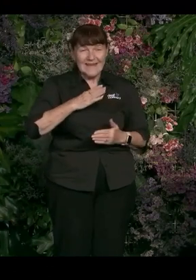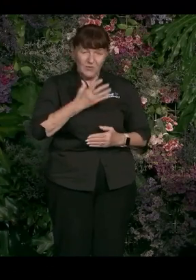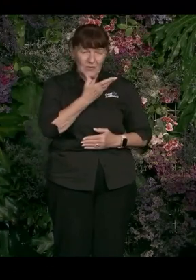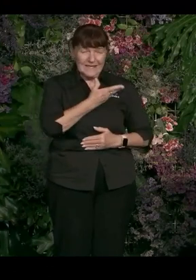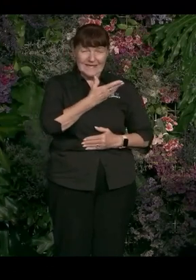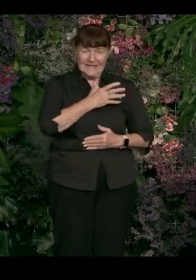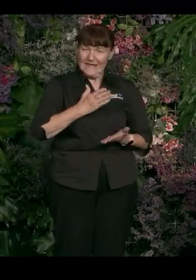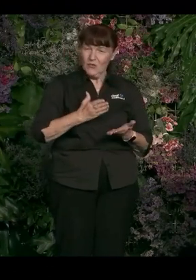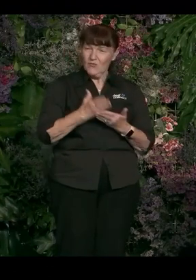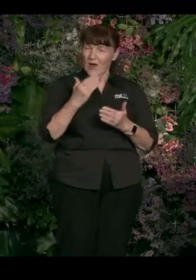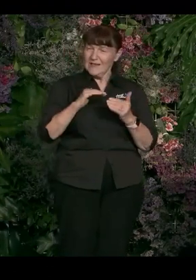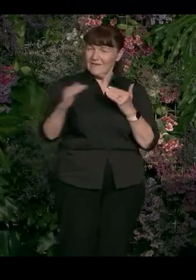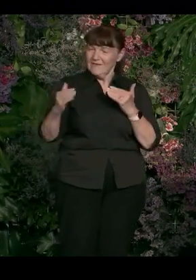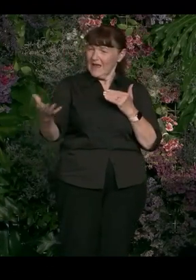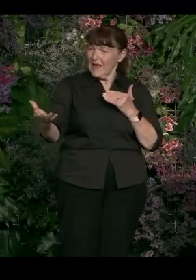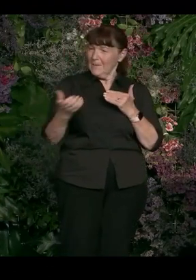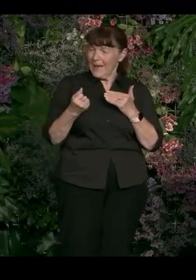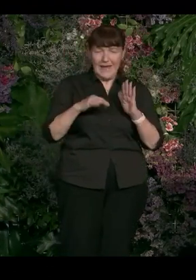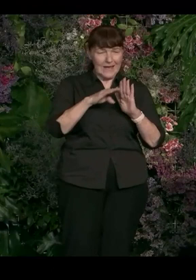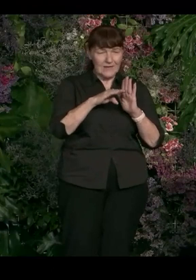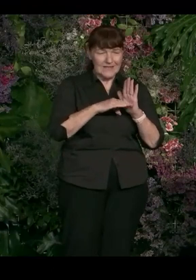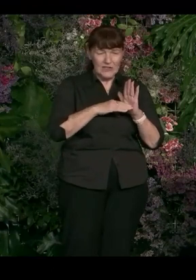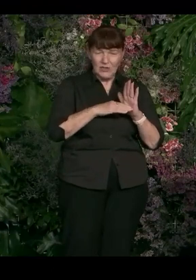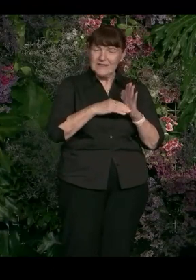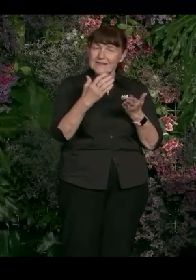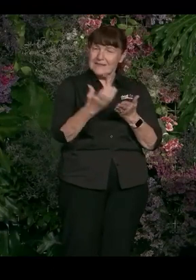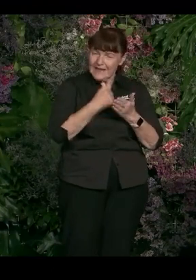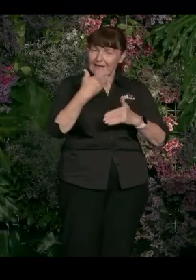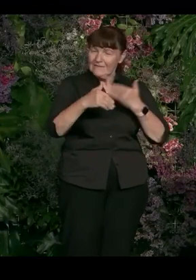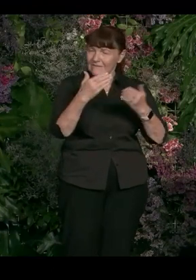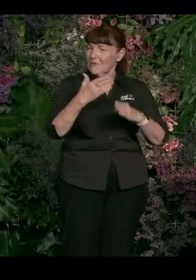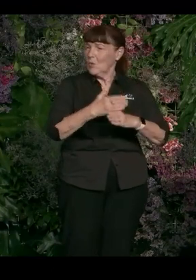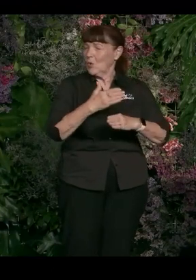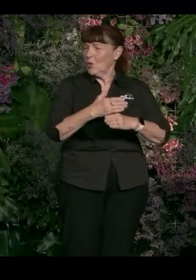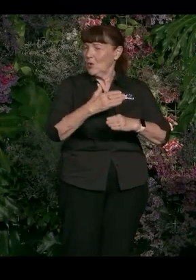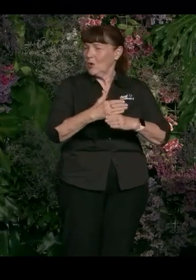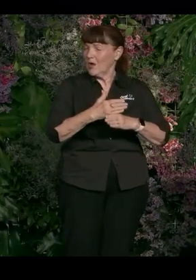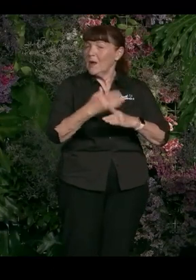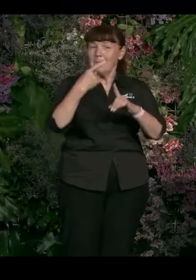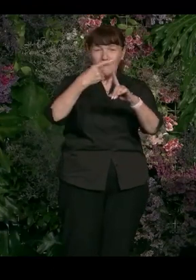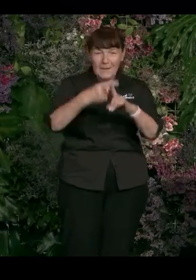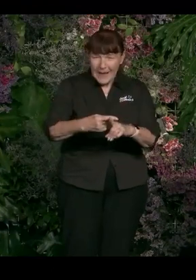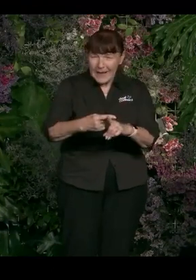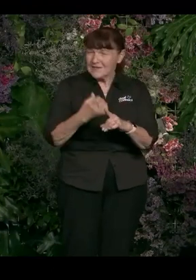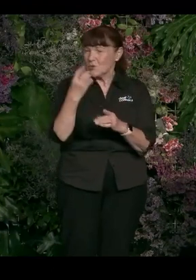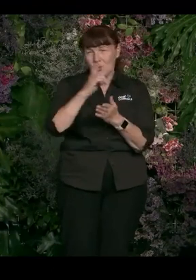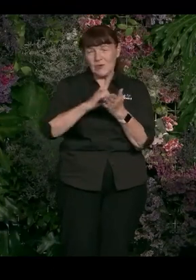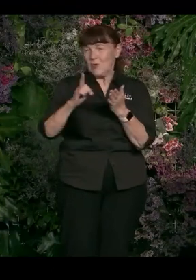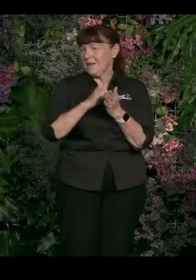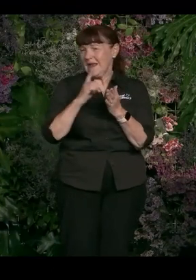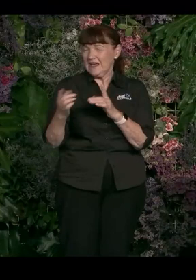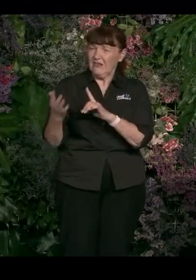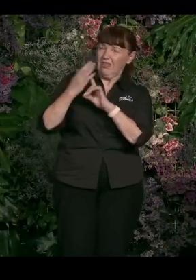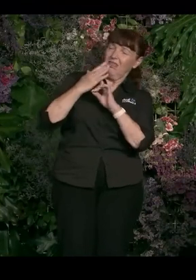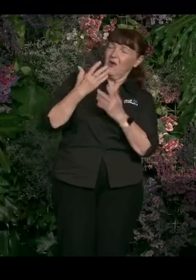good, fair pay and conditions and a secure job, and then the right to not be discriminated against, to have